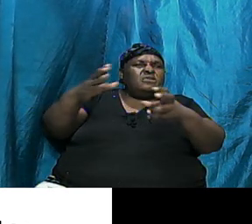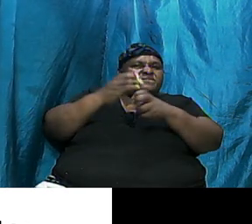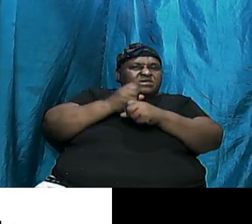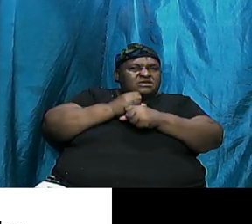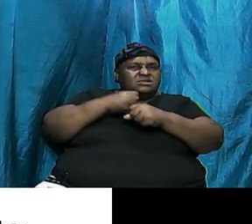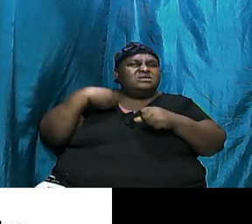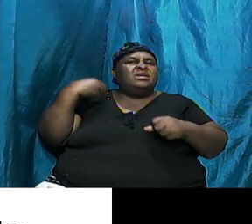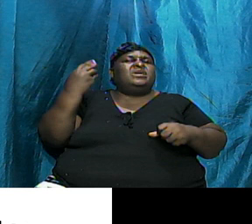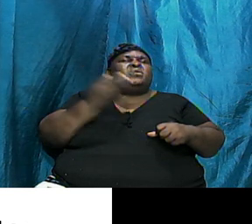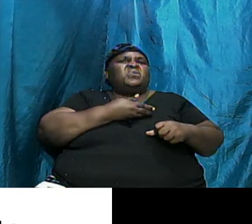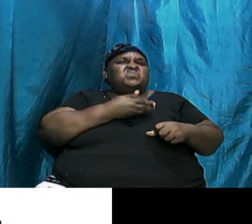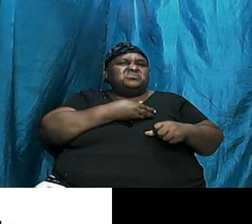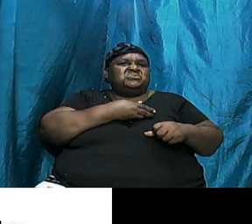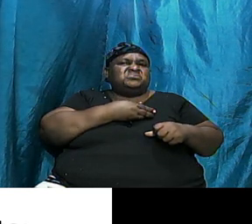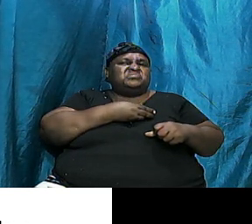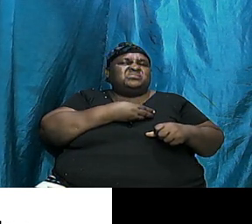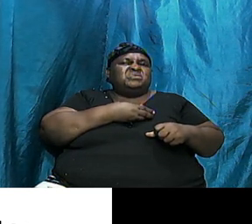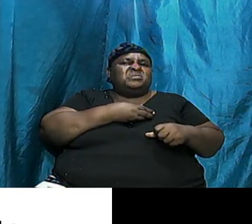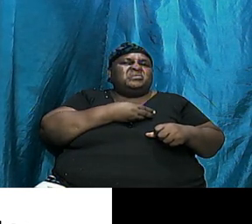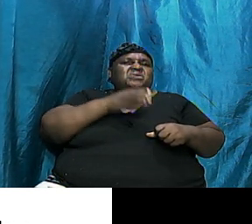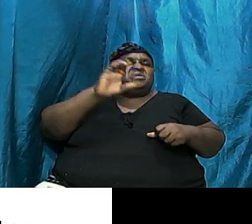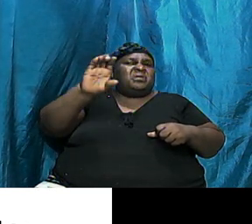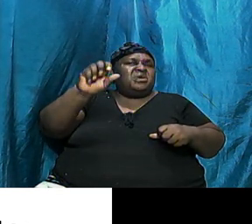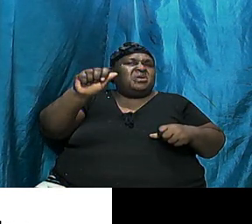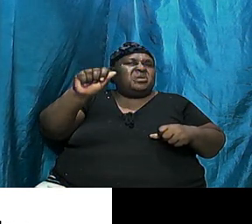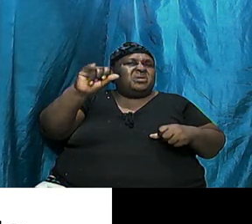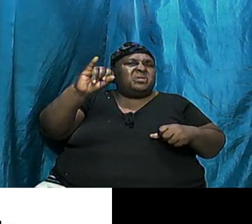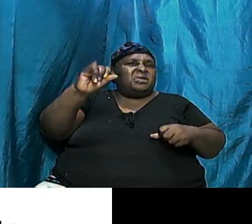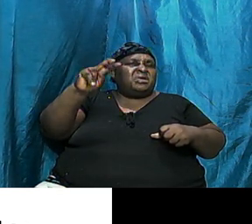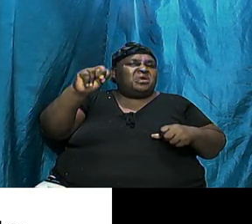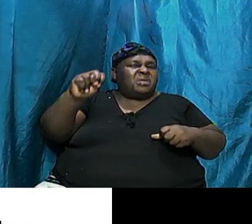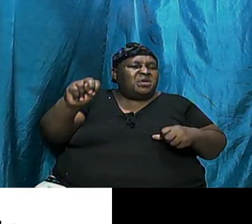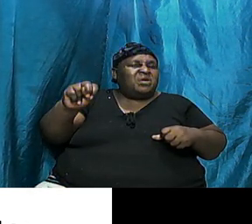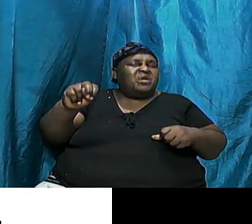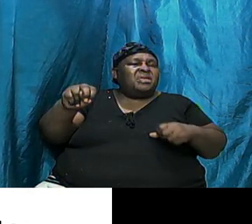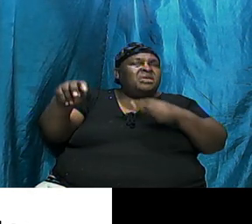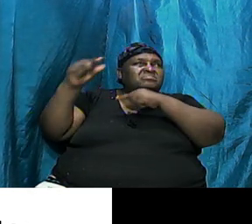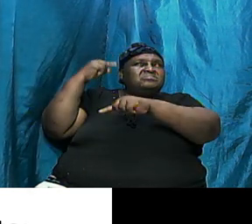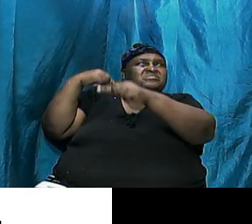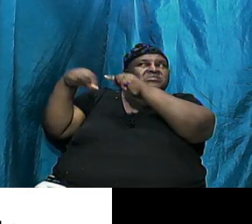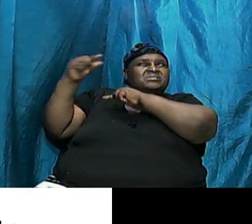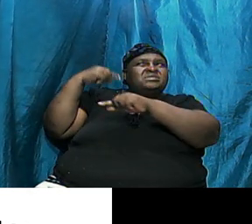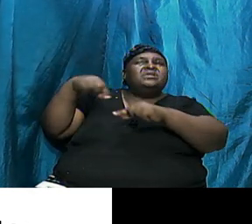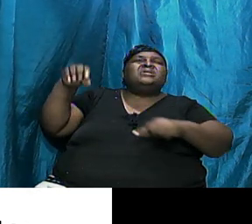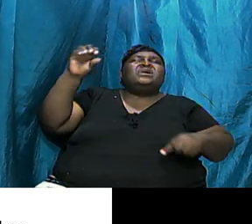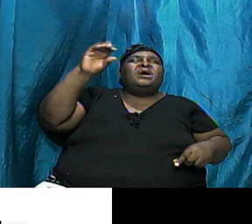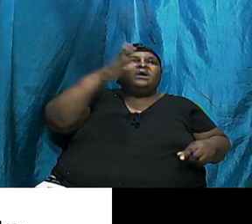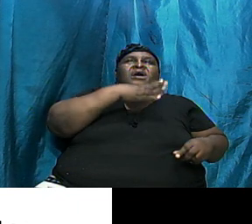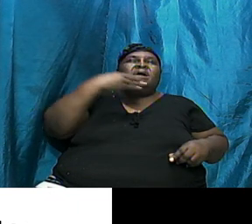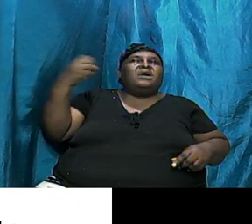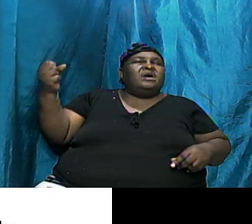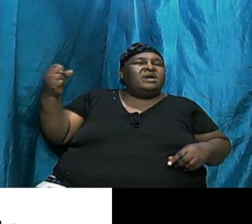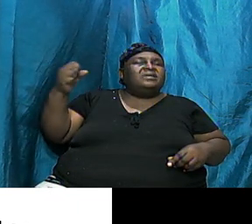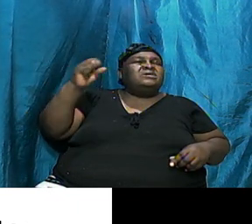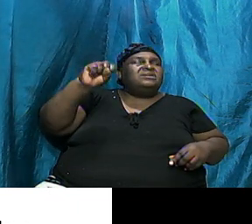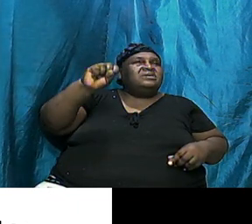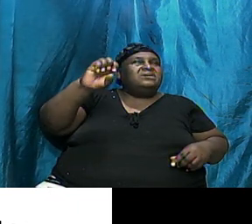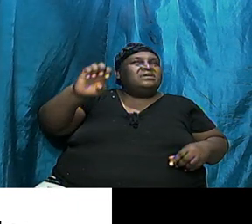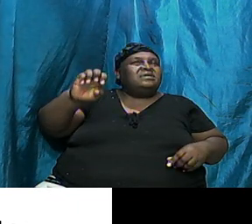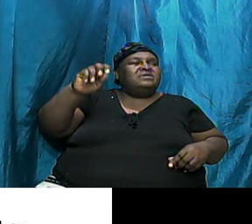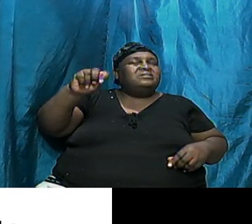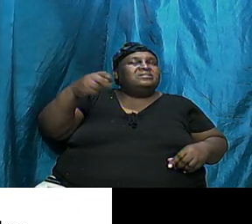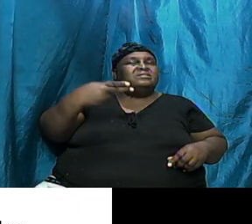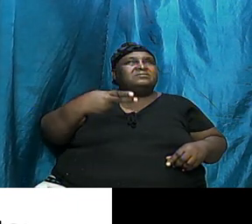Cain and his descendants, Seth and his descendants, one followed God, one